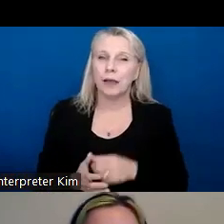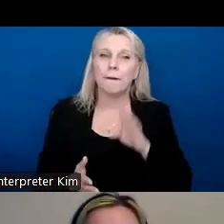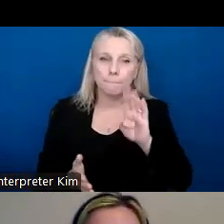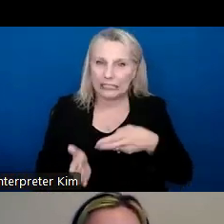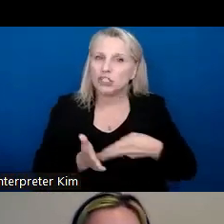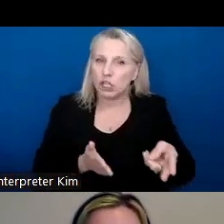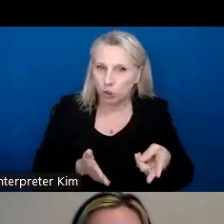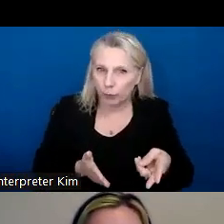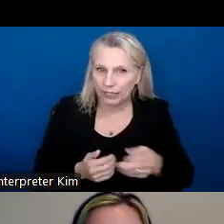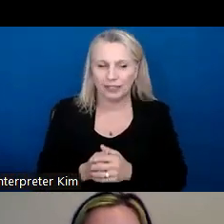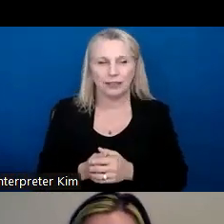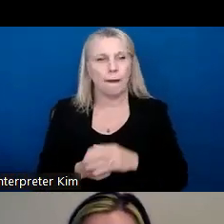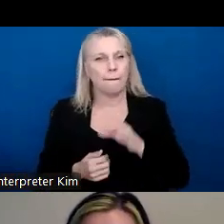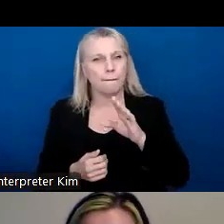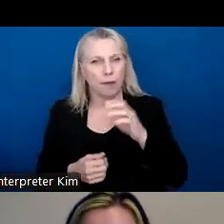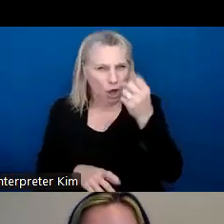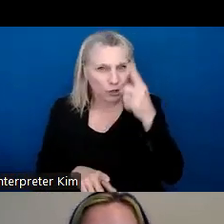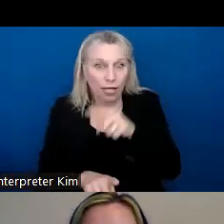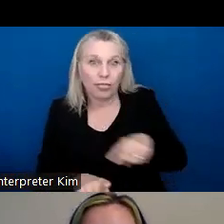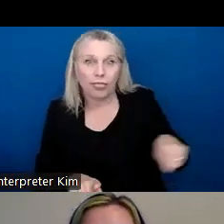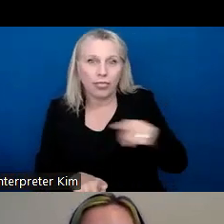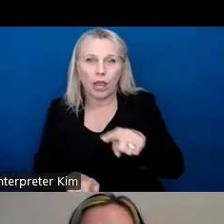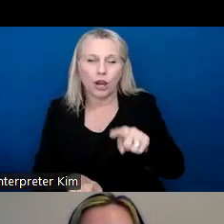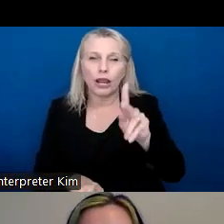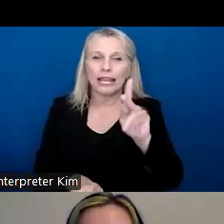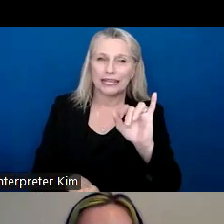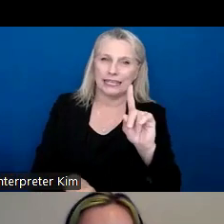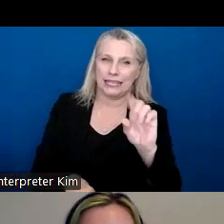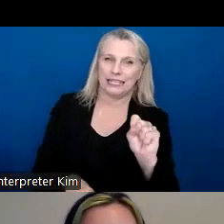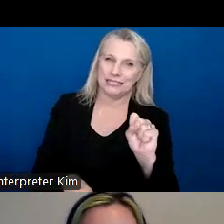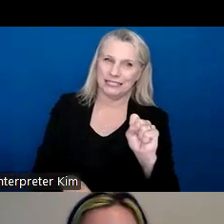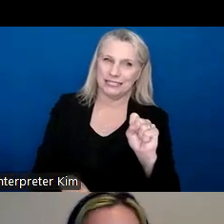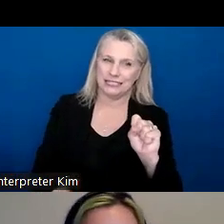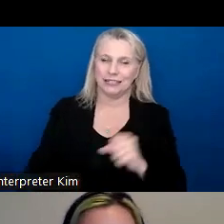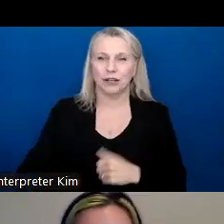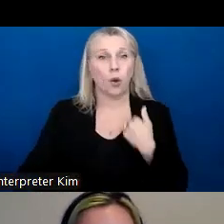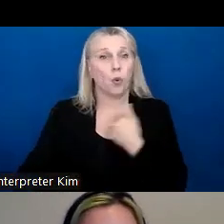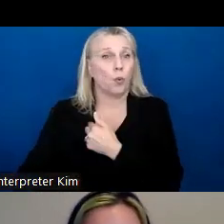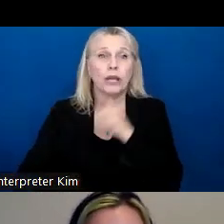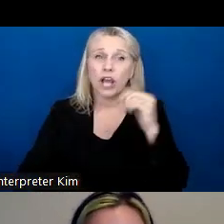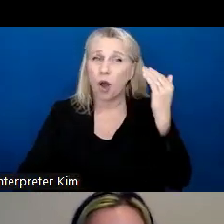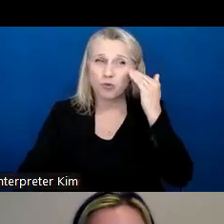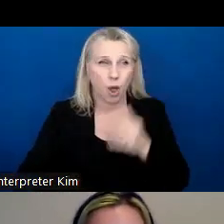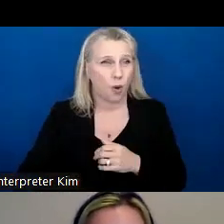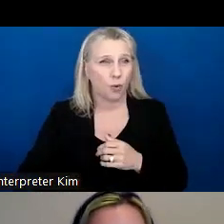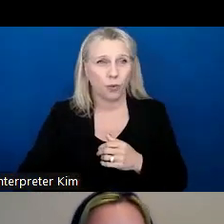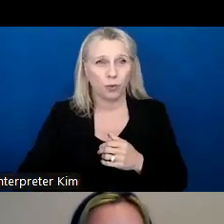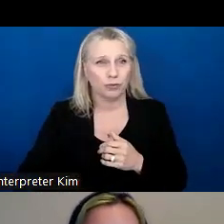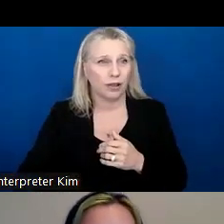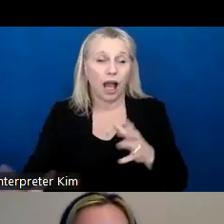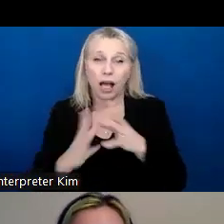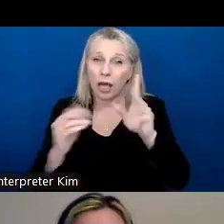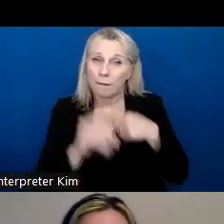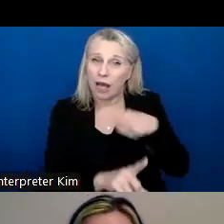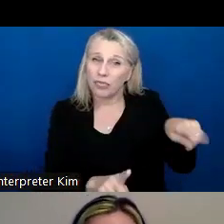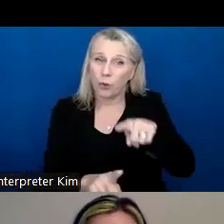also understanding that they are kids, um, kids who we probably don't know a lot about sometimes, you know,